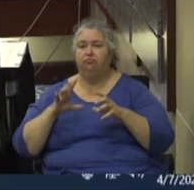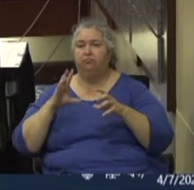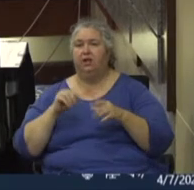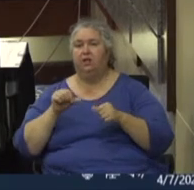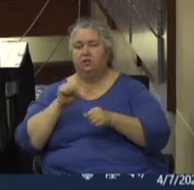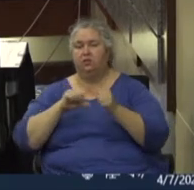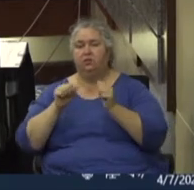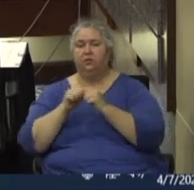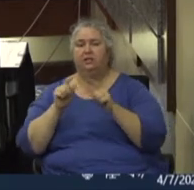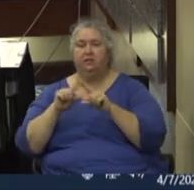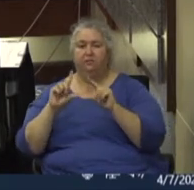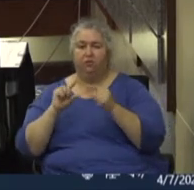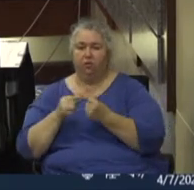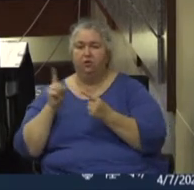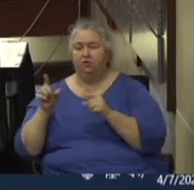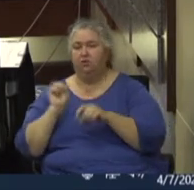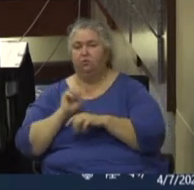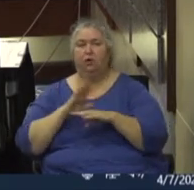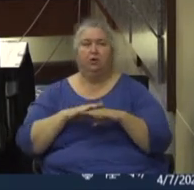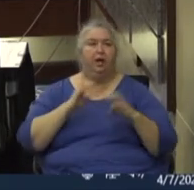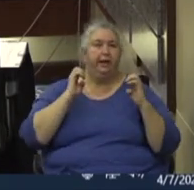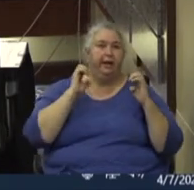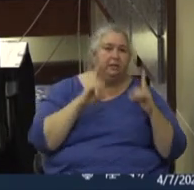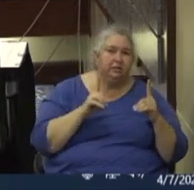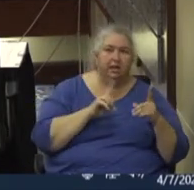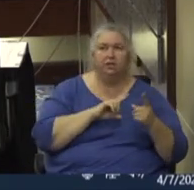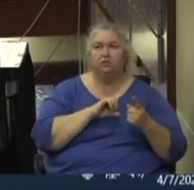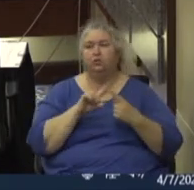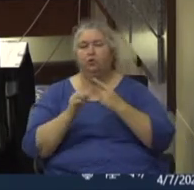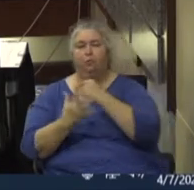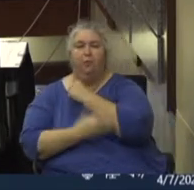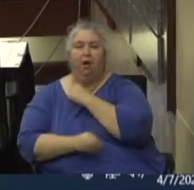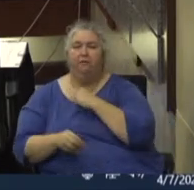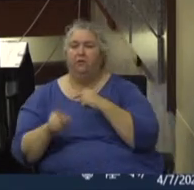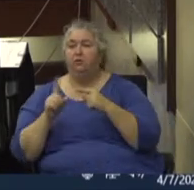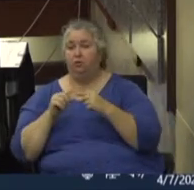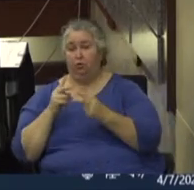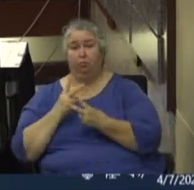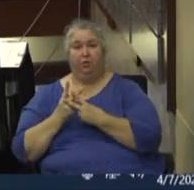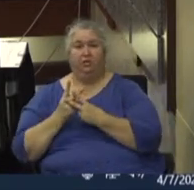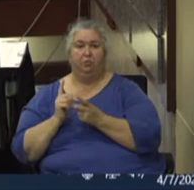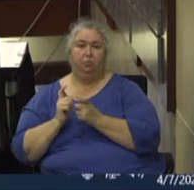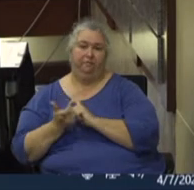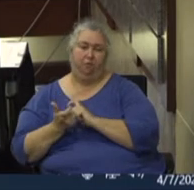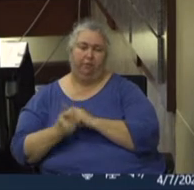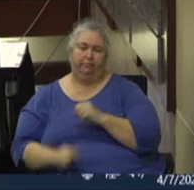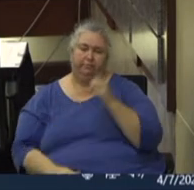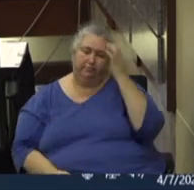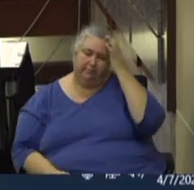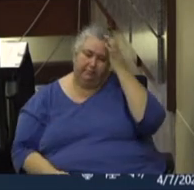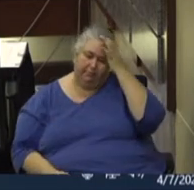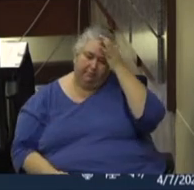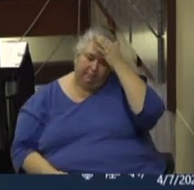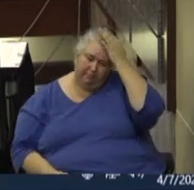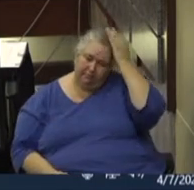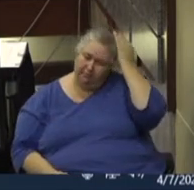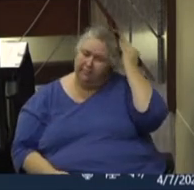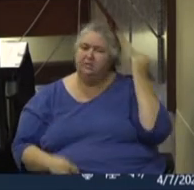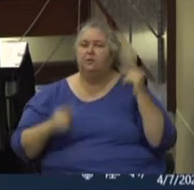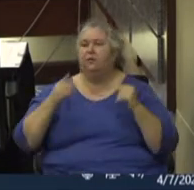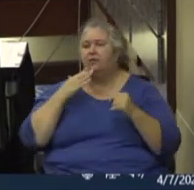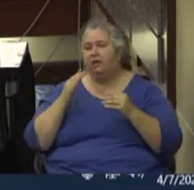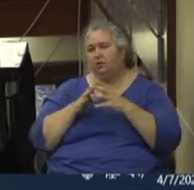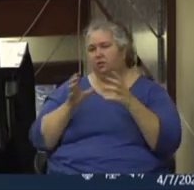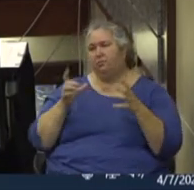she has worked on issues ranging from education to poverty to prison reform. Thank you both so much for